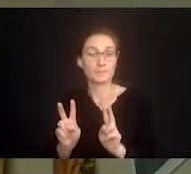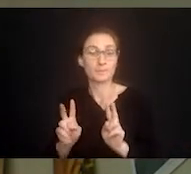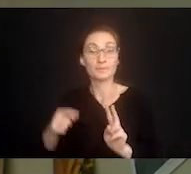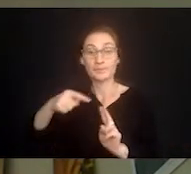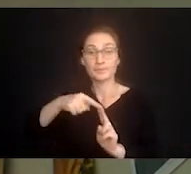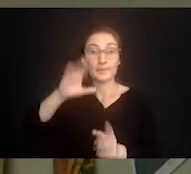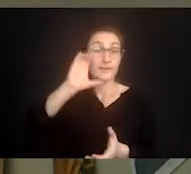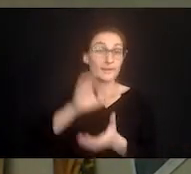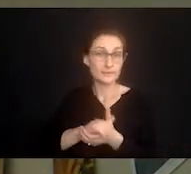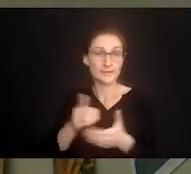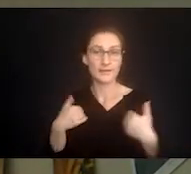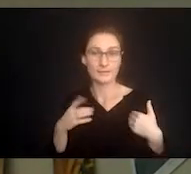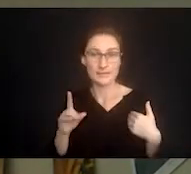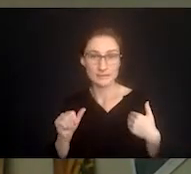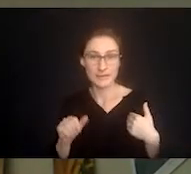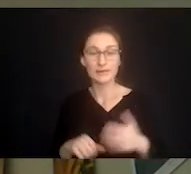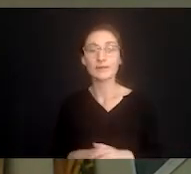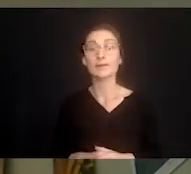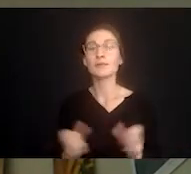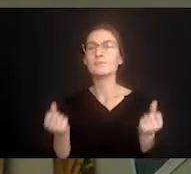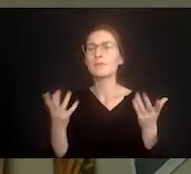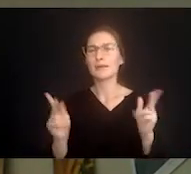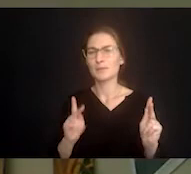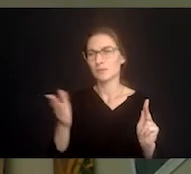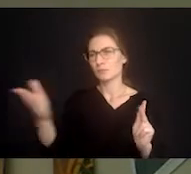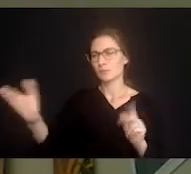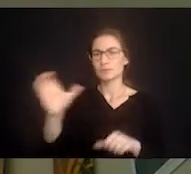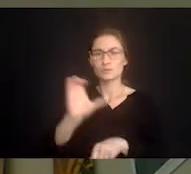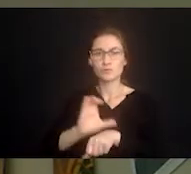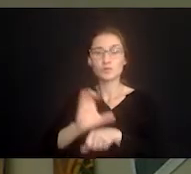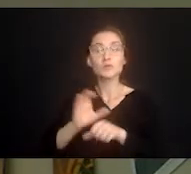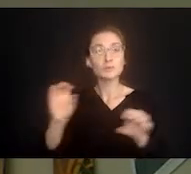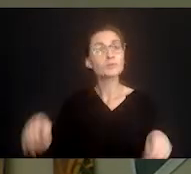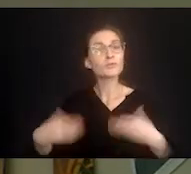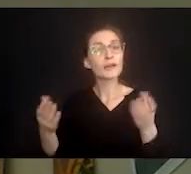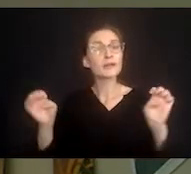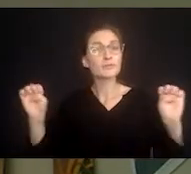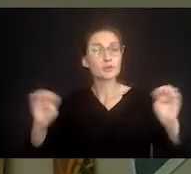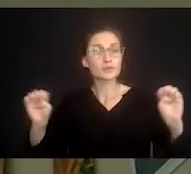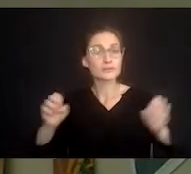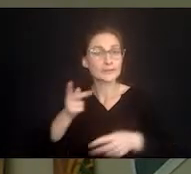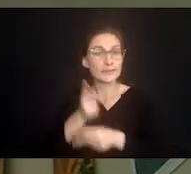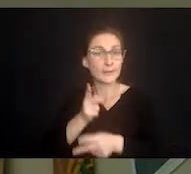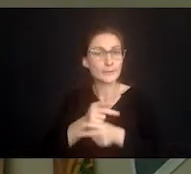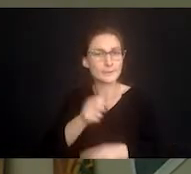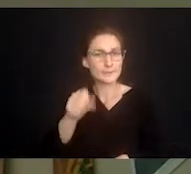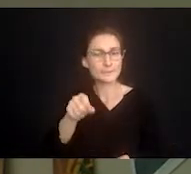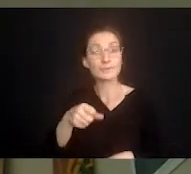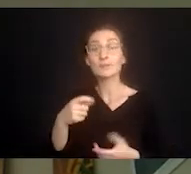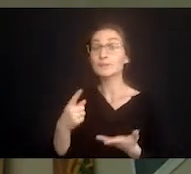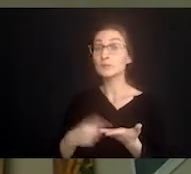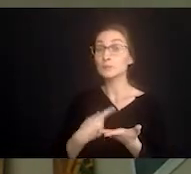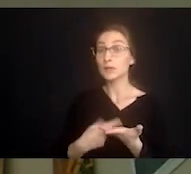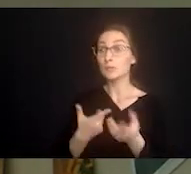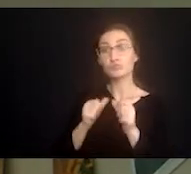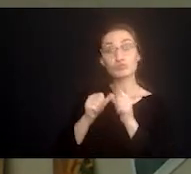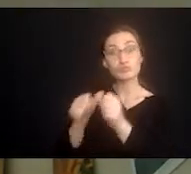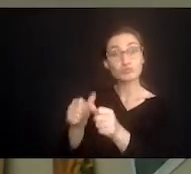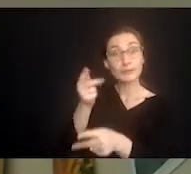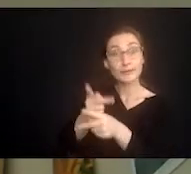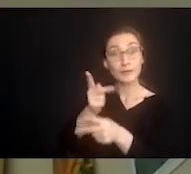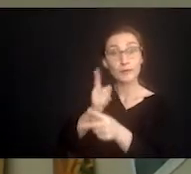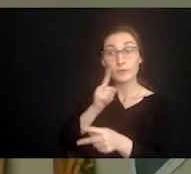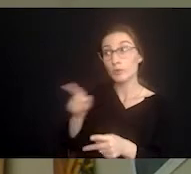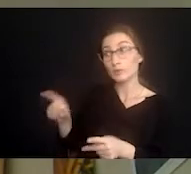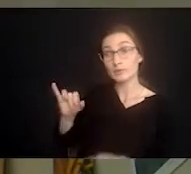and a lot of the guys from church provided some emergency care and even at one point some